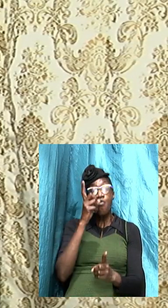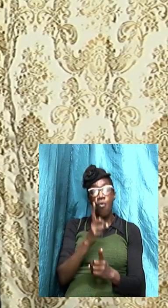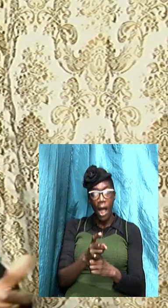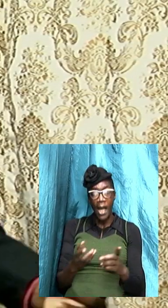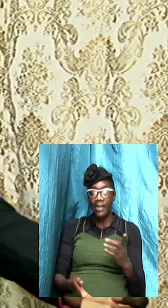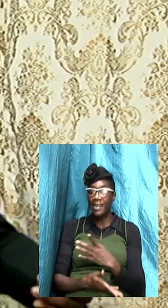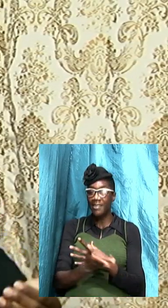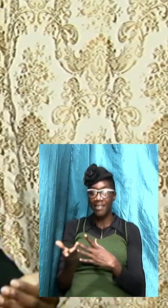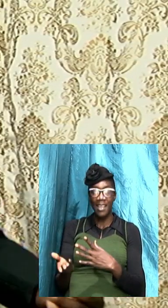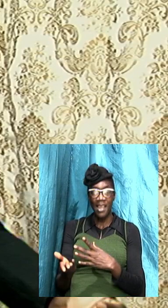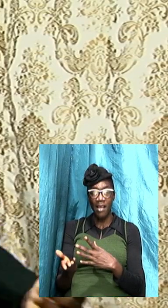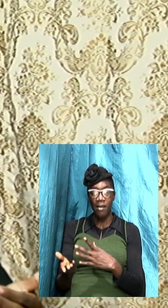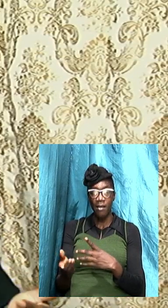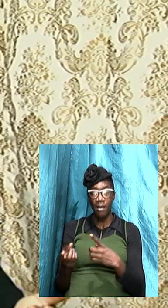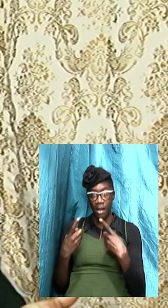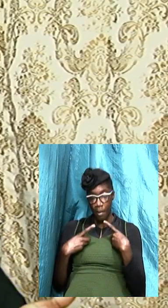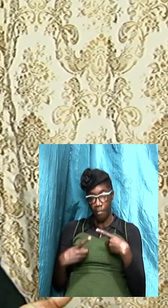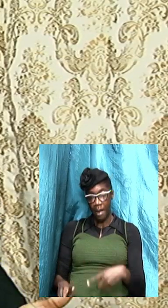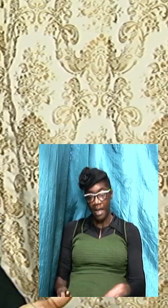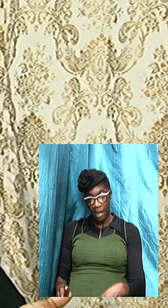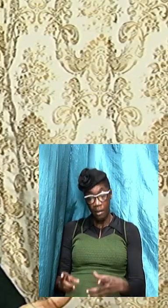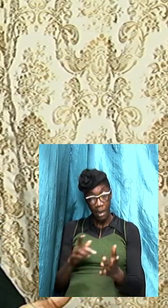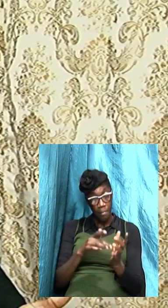Bible tell us about dressing modestly